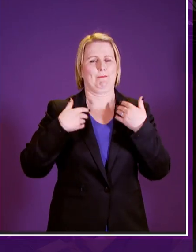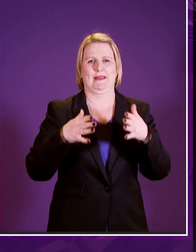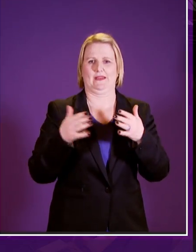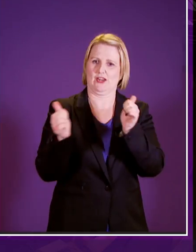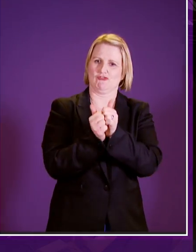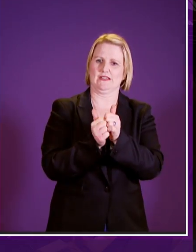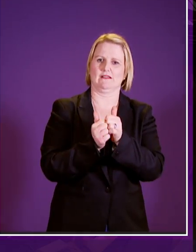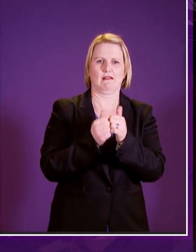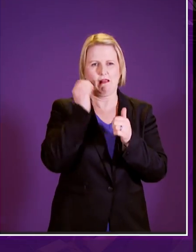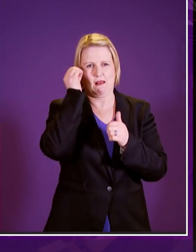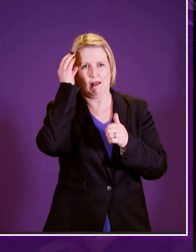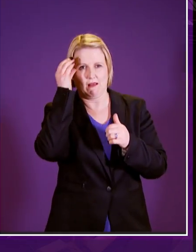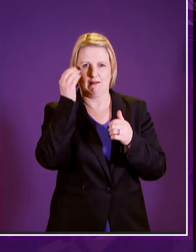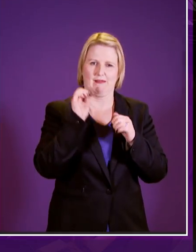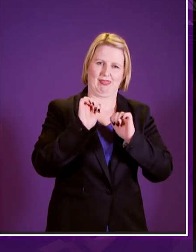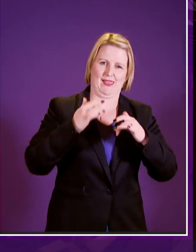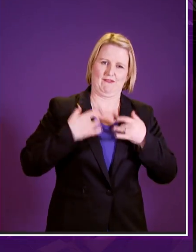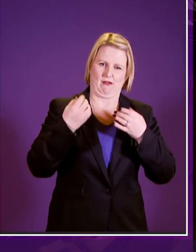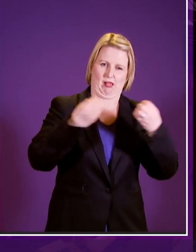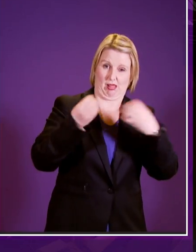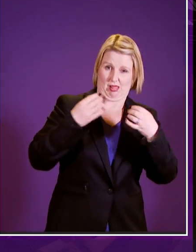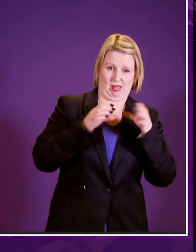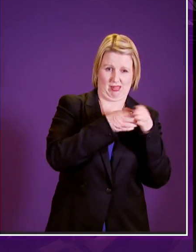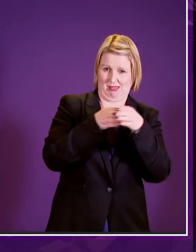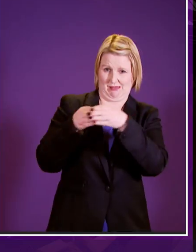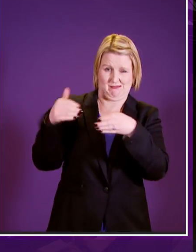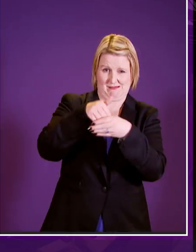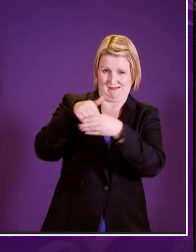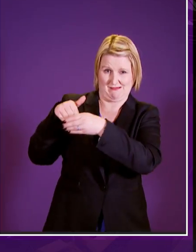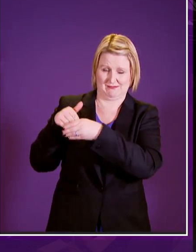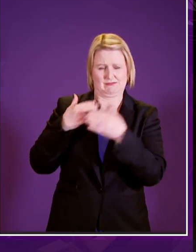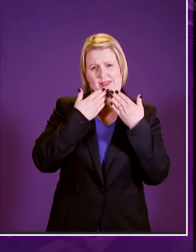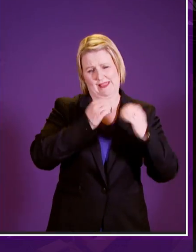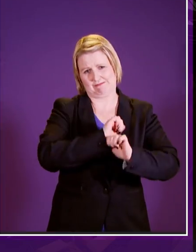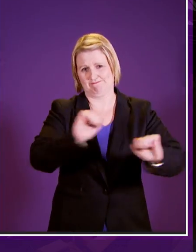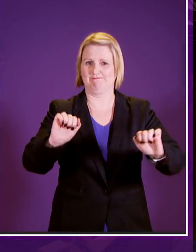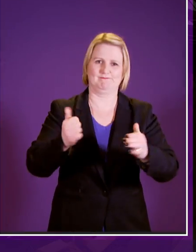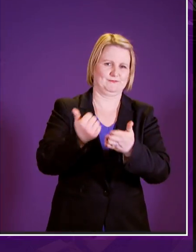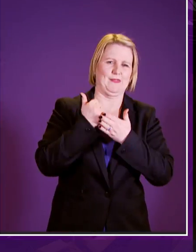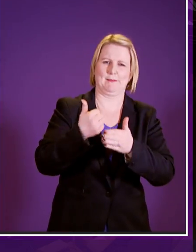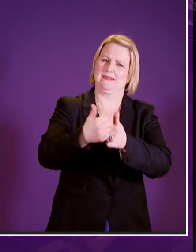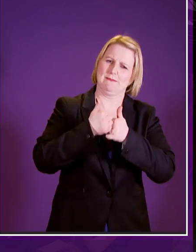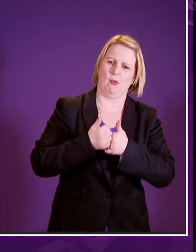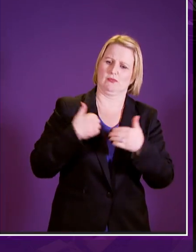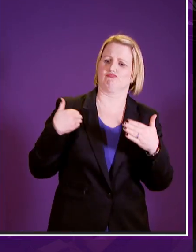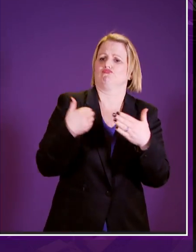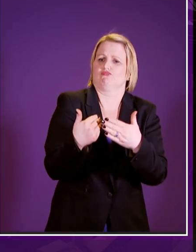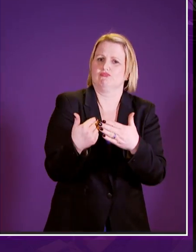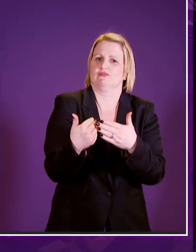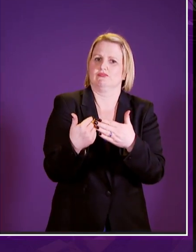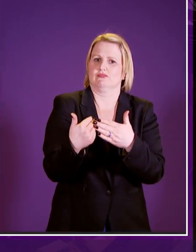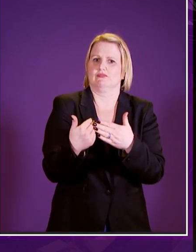we're working with them closely on each stage of the process and I want to thank them for their help and their support so far